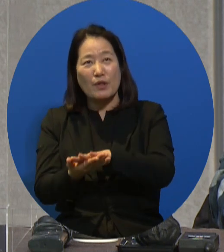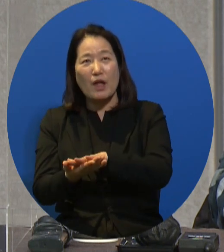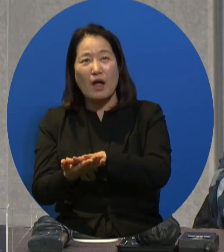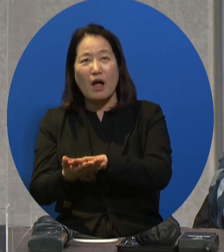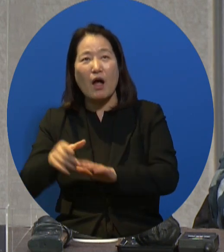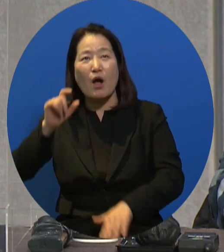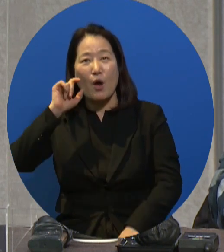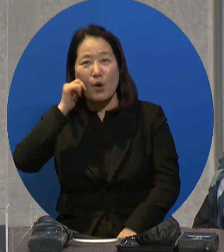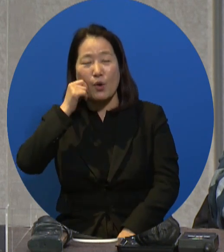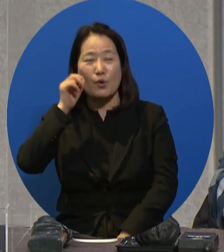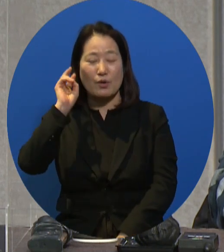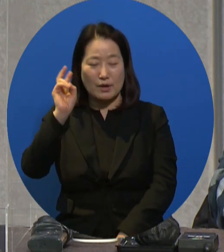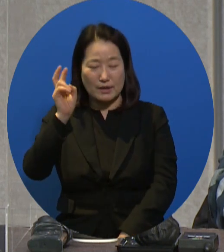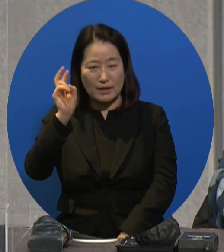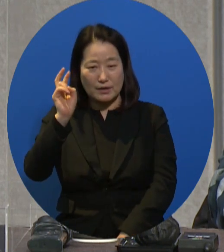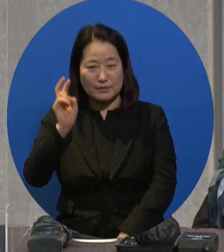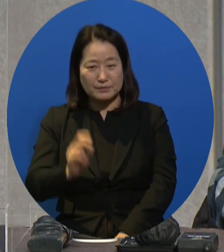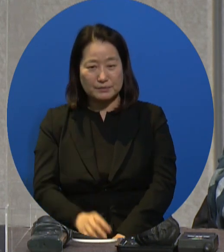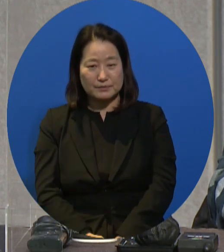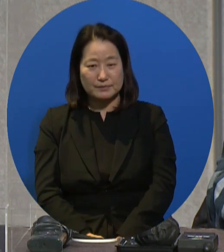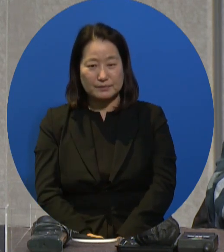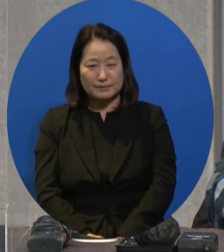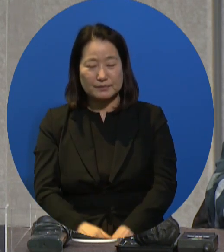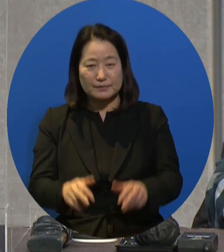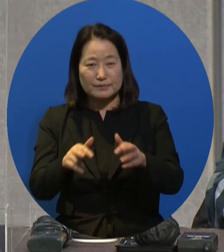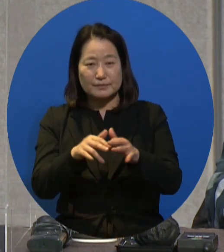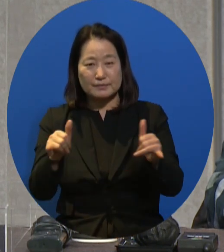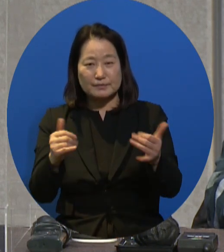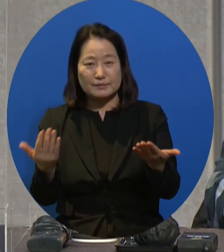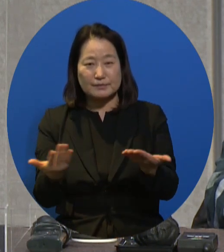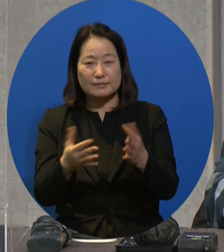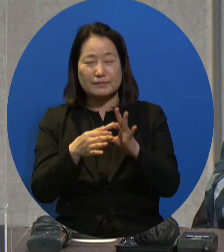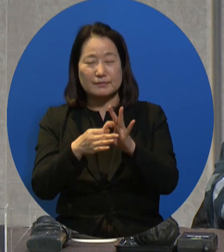and inclusion and creating jobs for disabled persons.